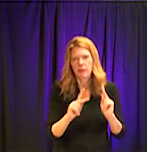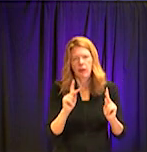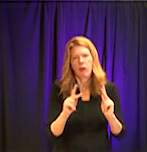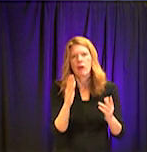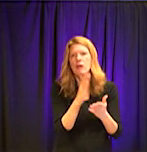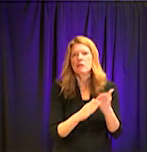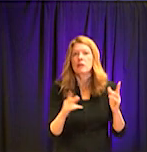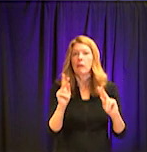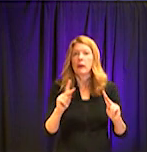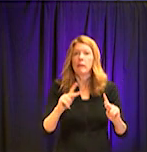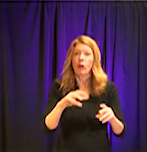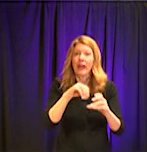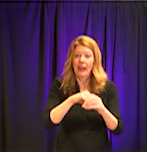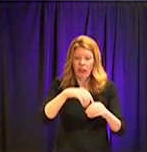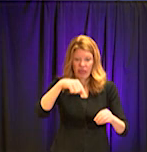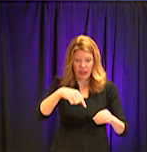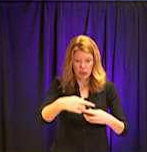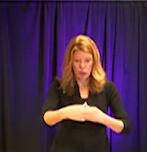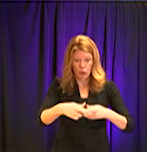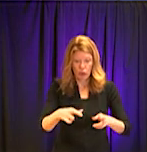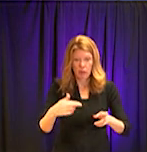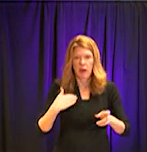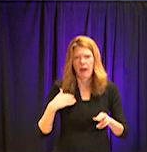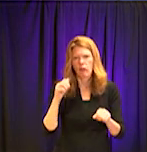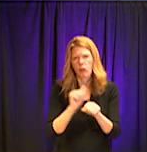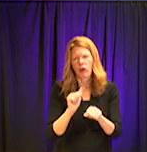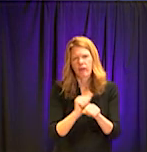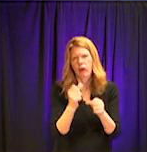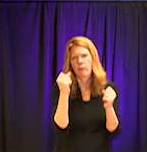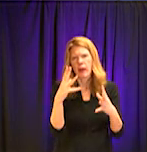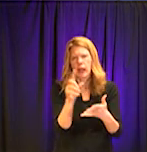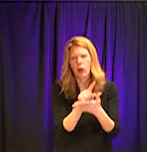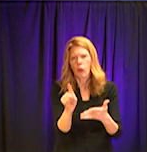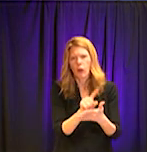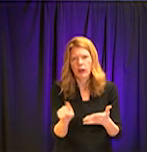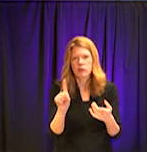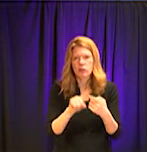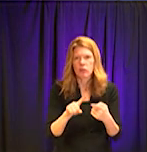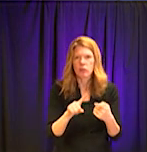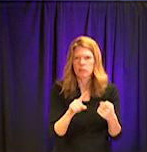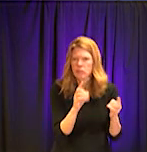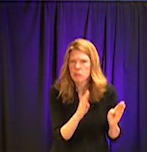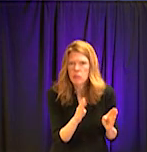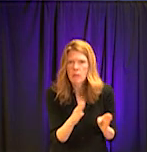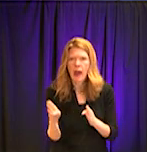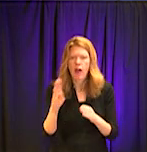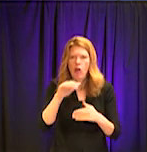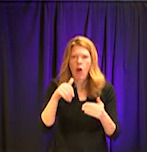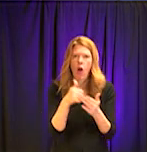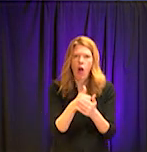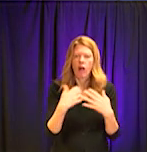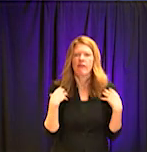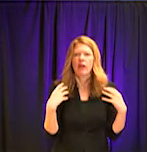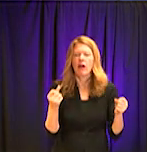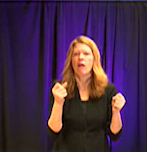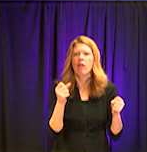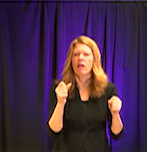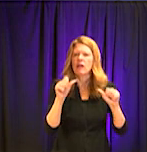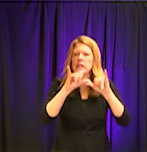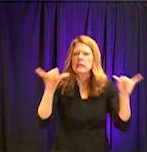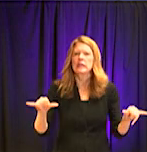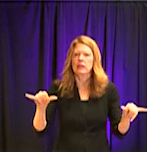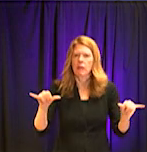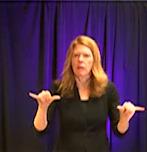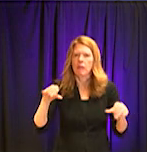in this room that have been working for weeks to best prepare the health systems in our community